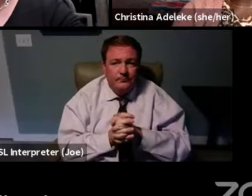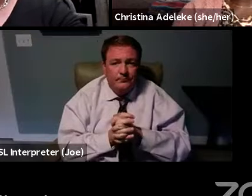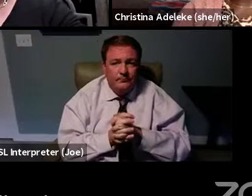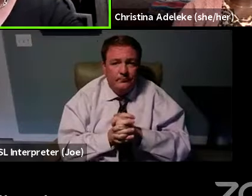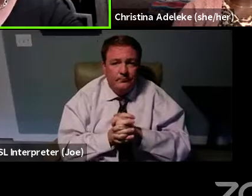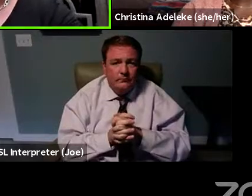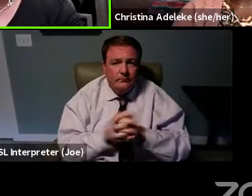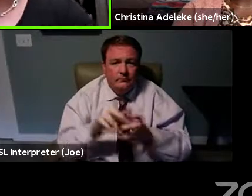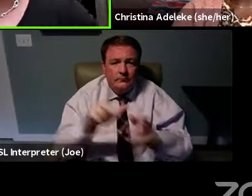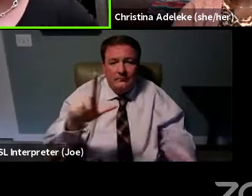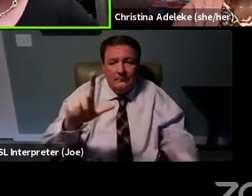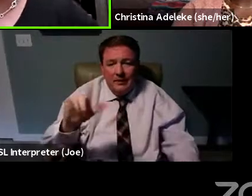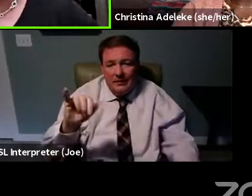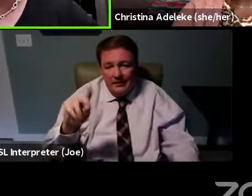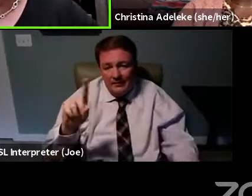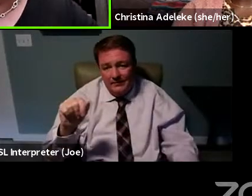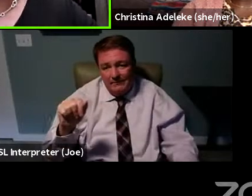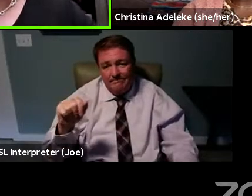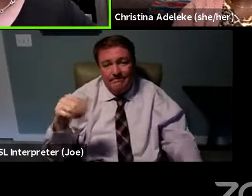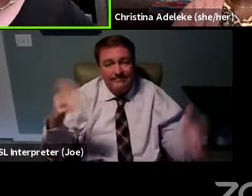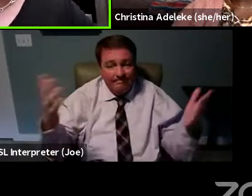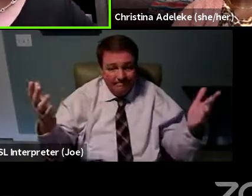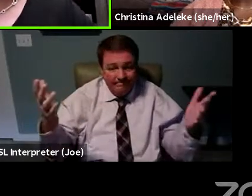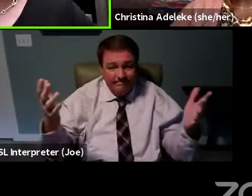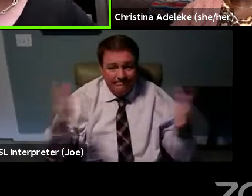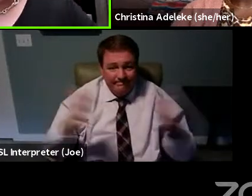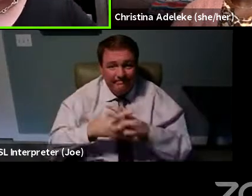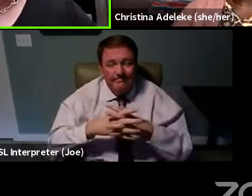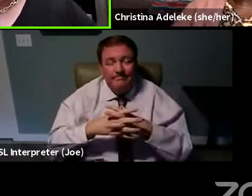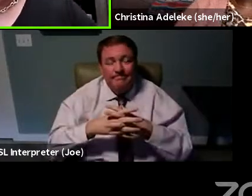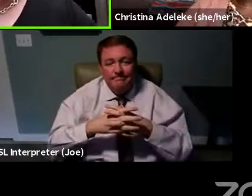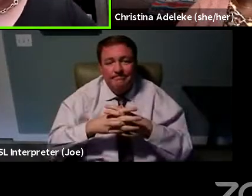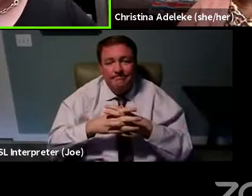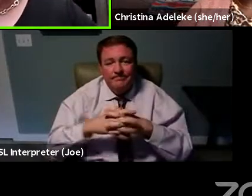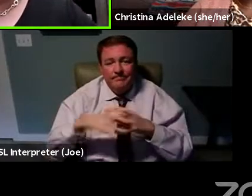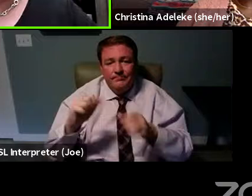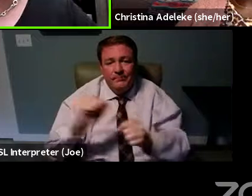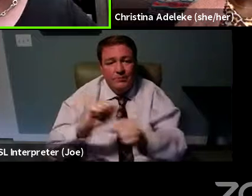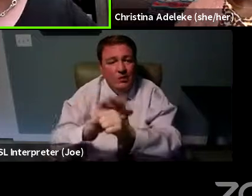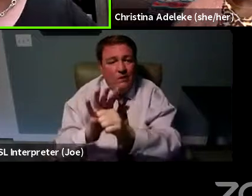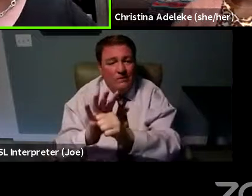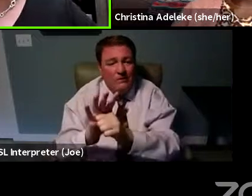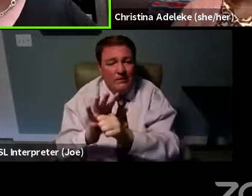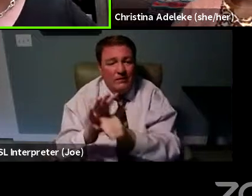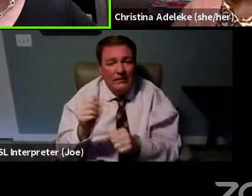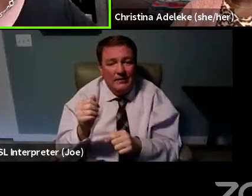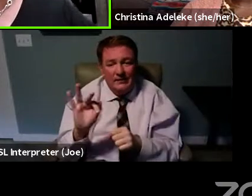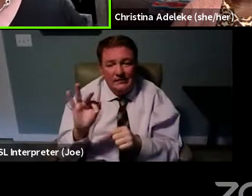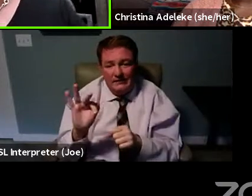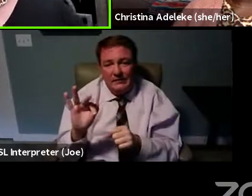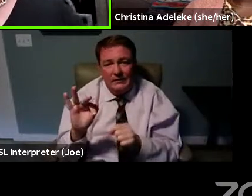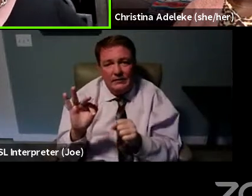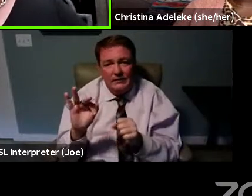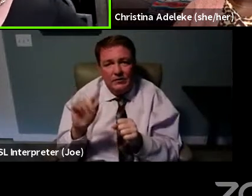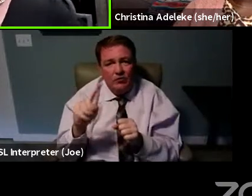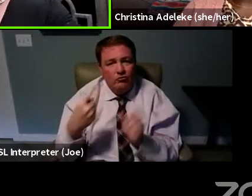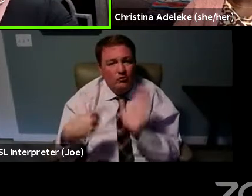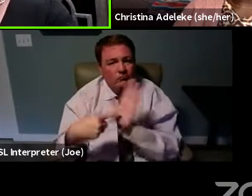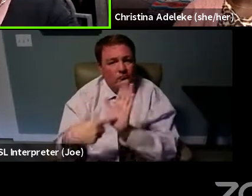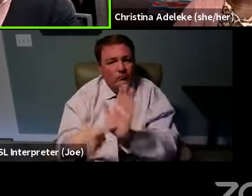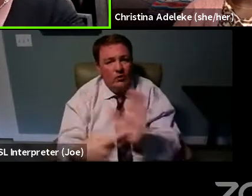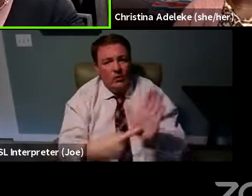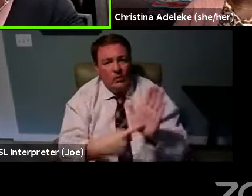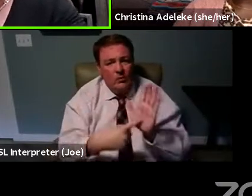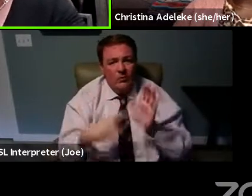You know, yeah, COVID-19 magnified the health